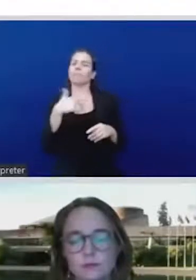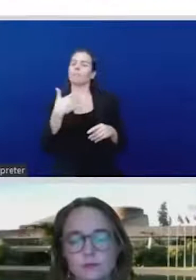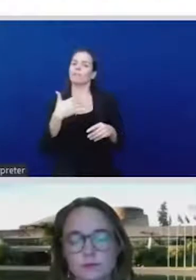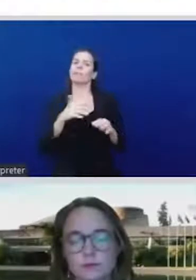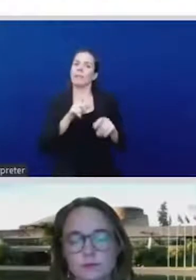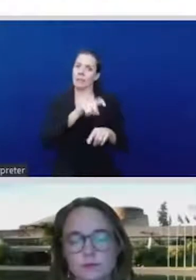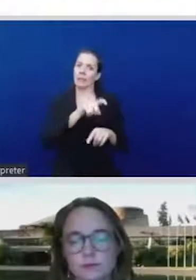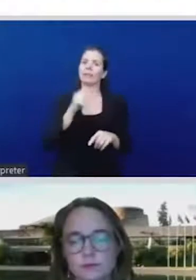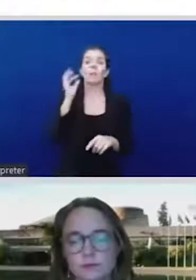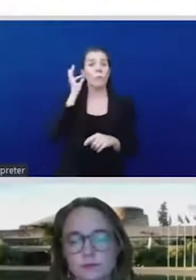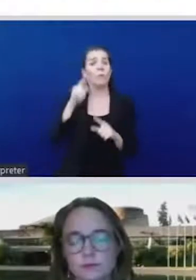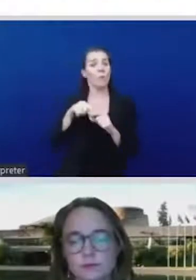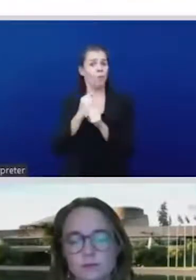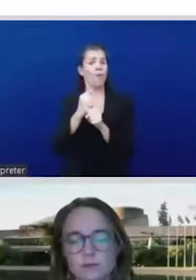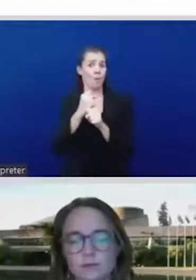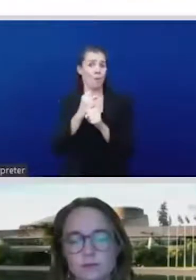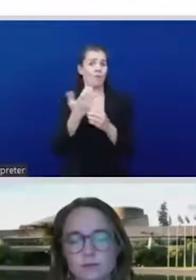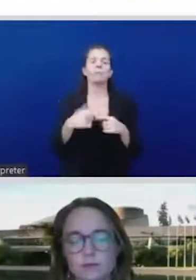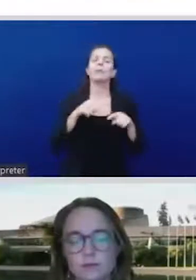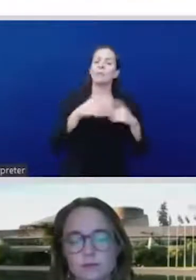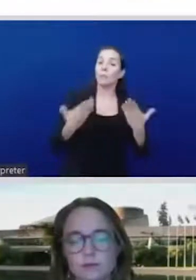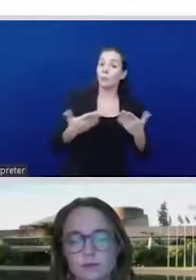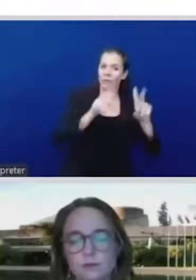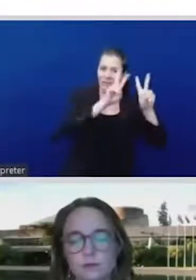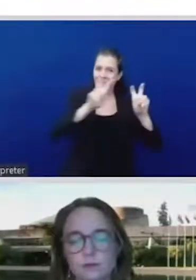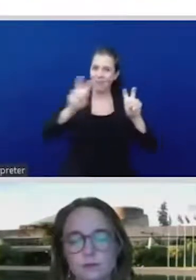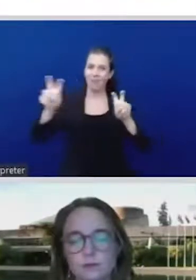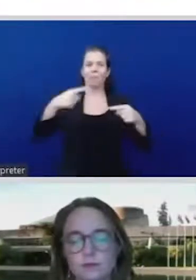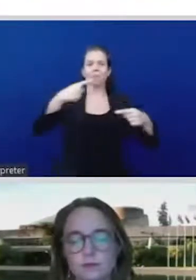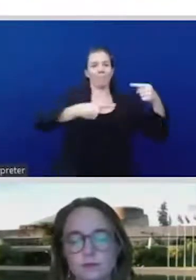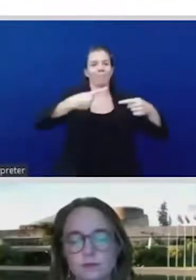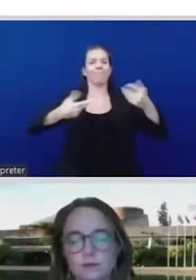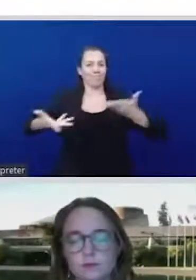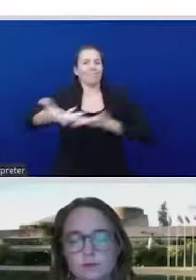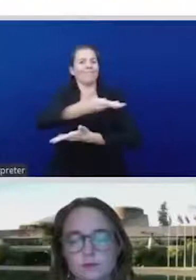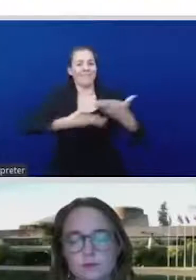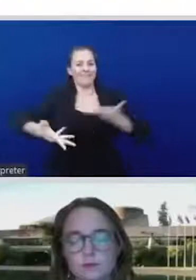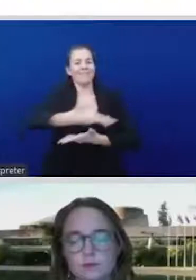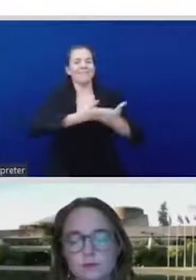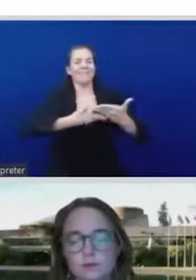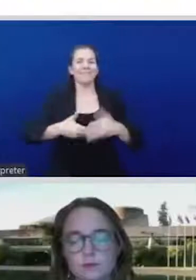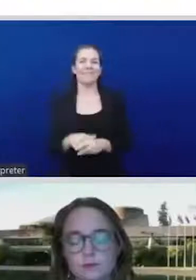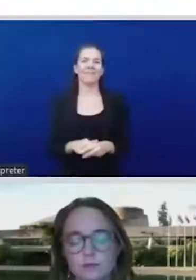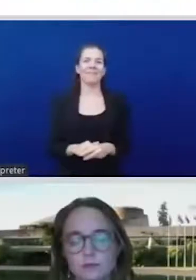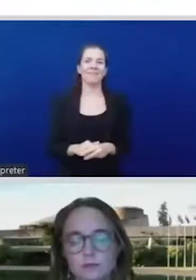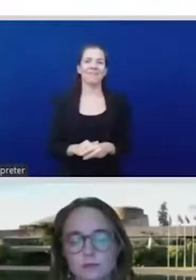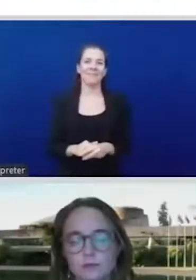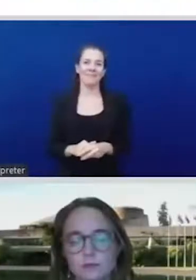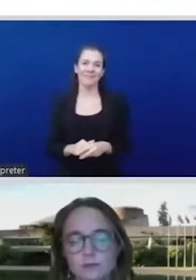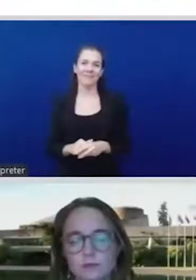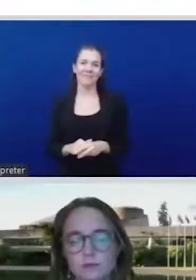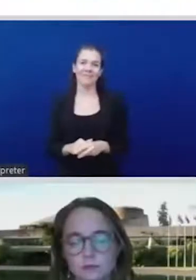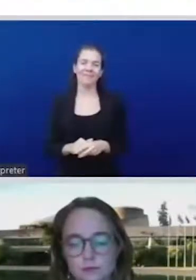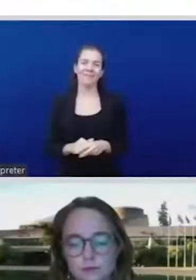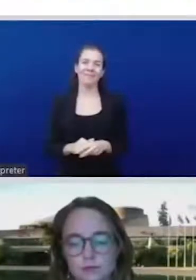instability and the inequality underlying this nice picture that's presented often about globalization and trade